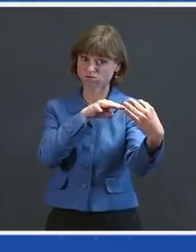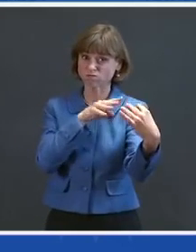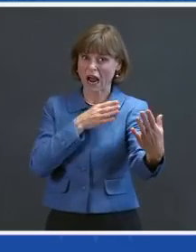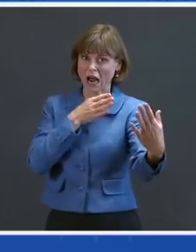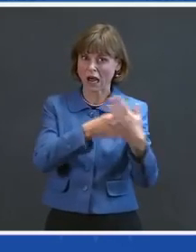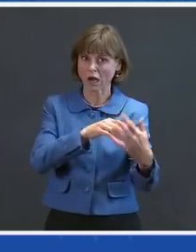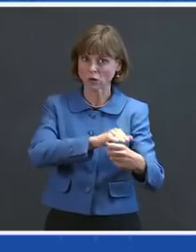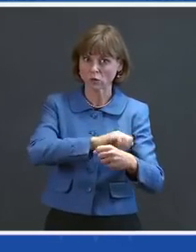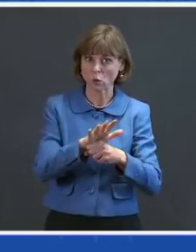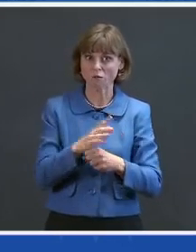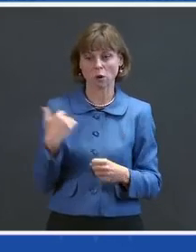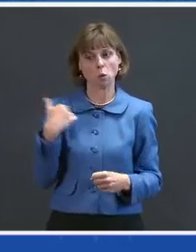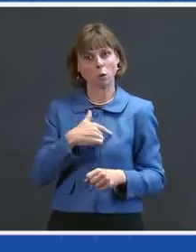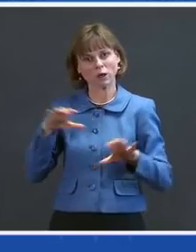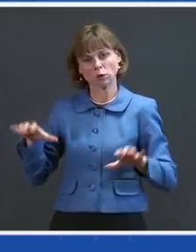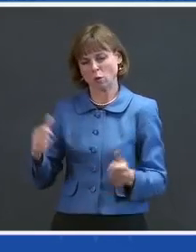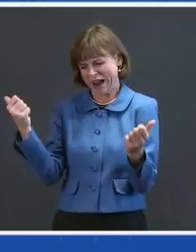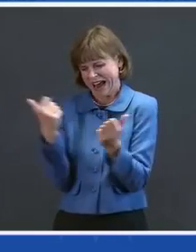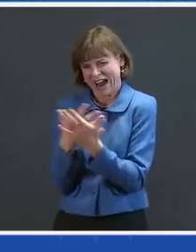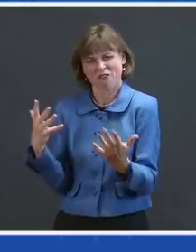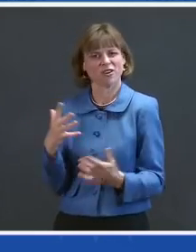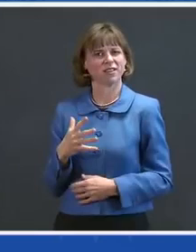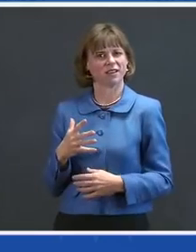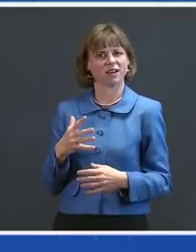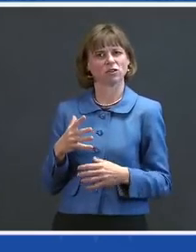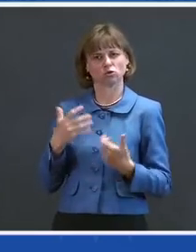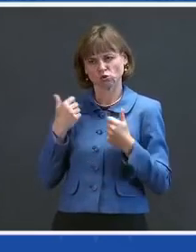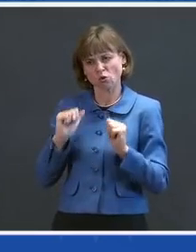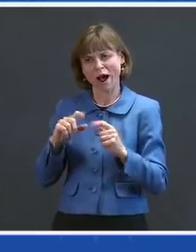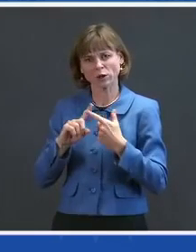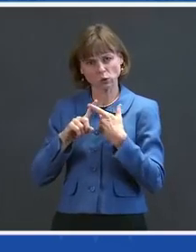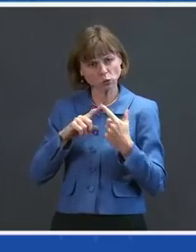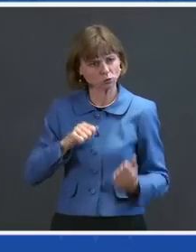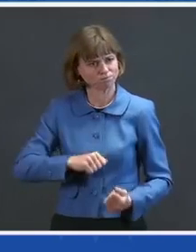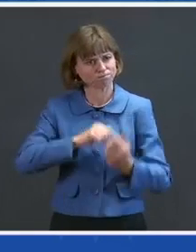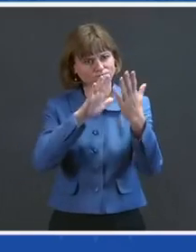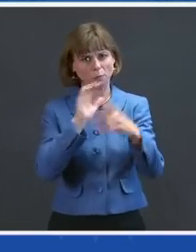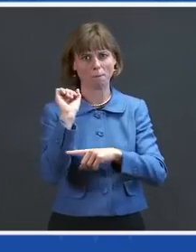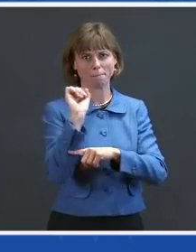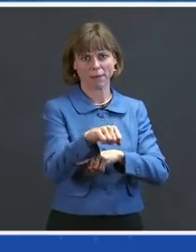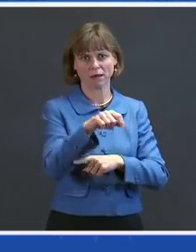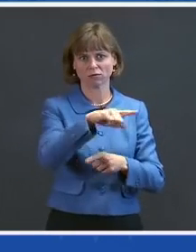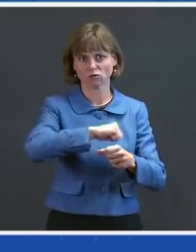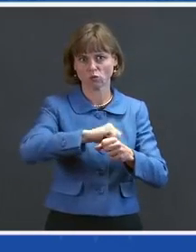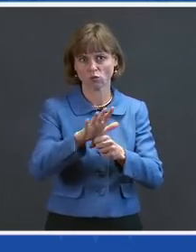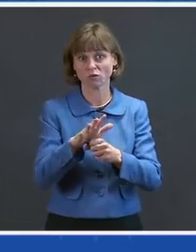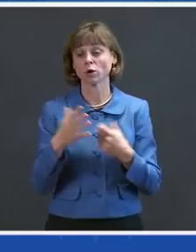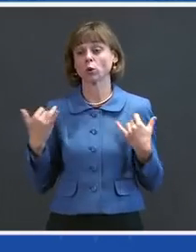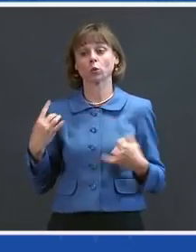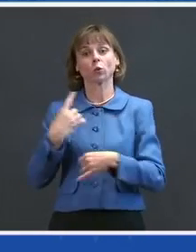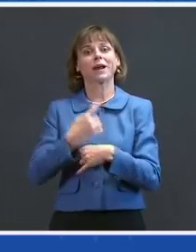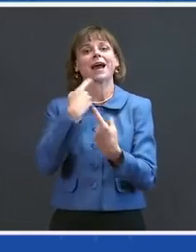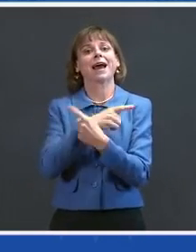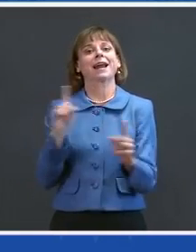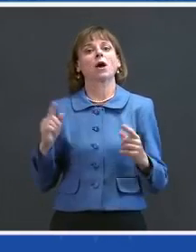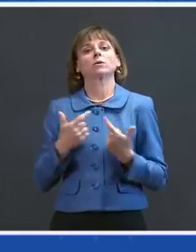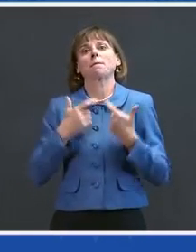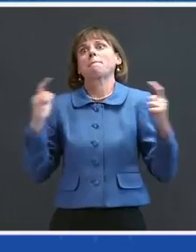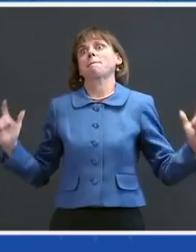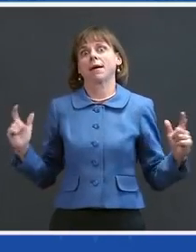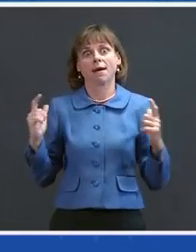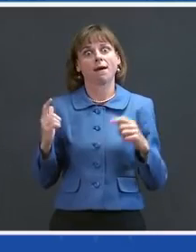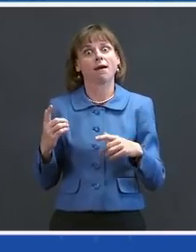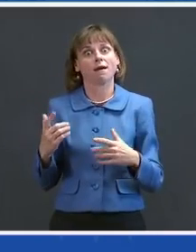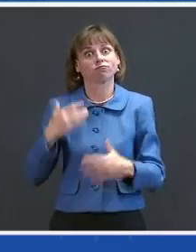breakthrough approaches. And today, we're announcing a major step forward. Two of the largest